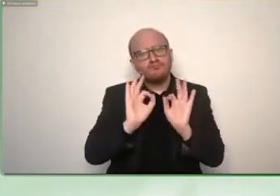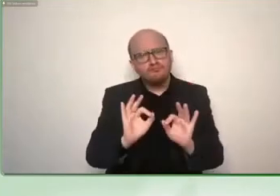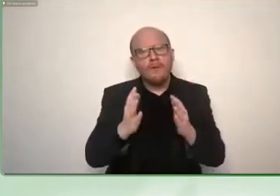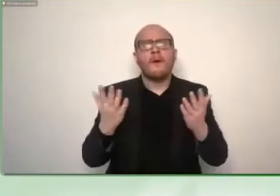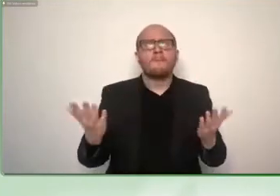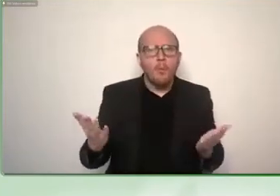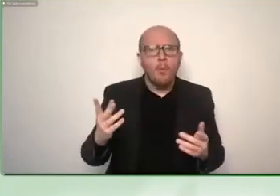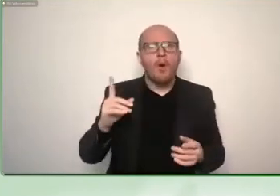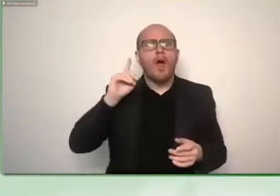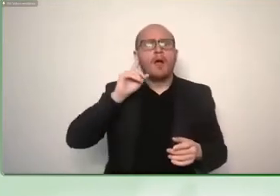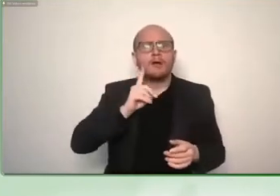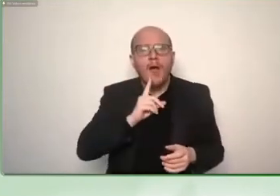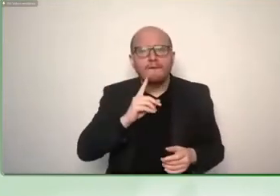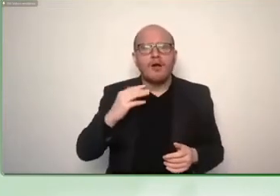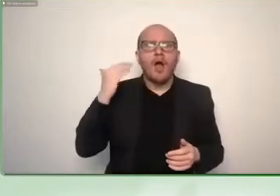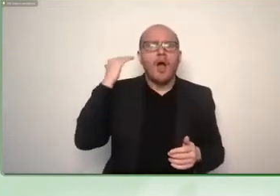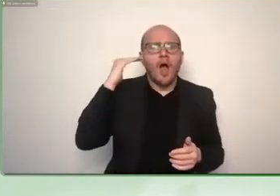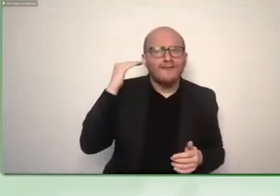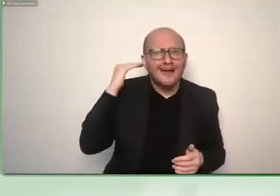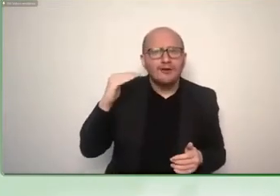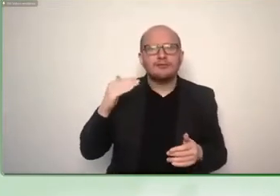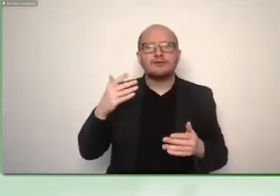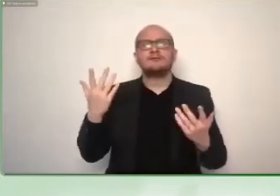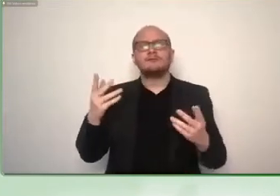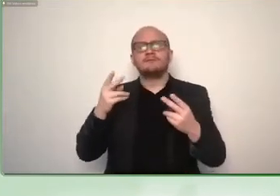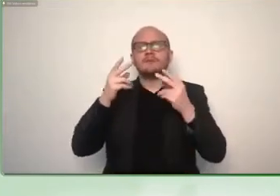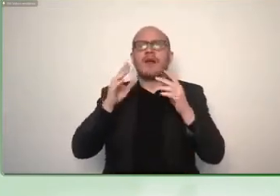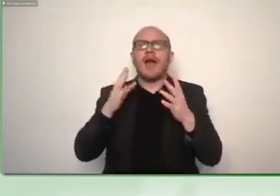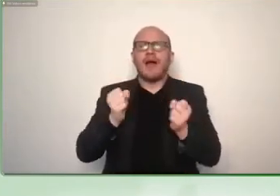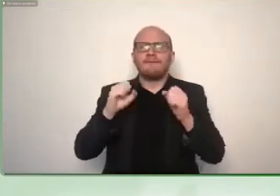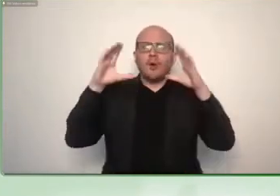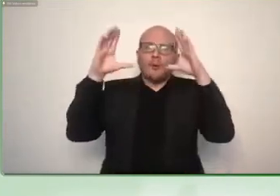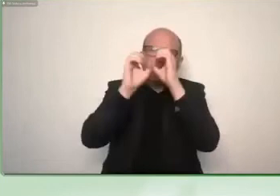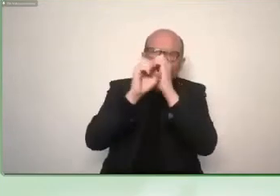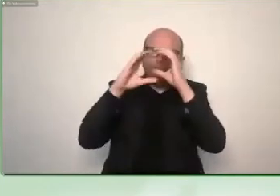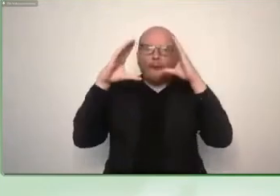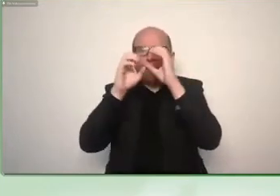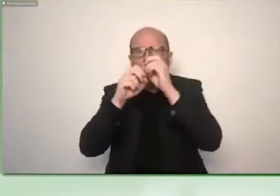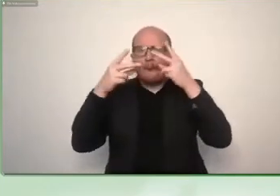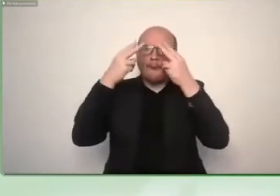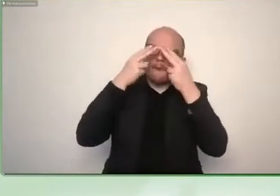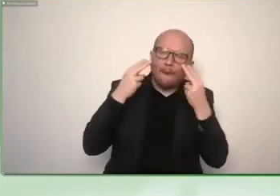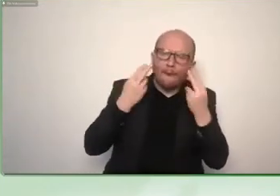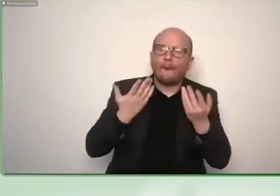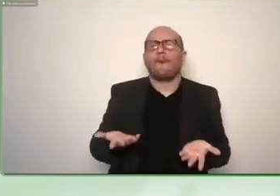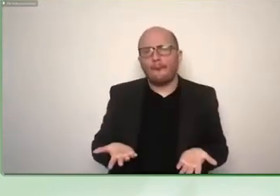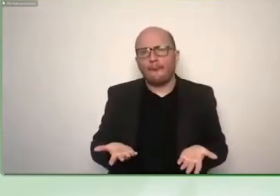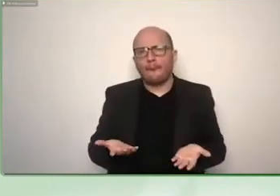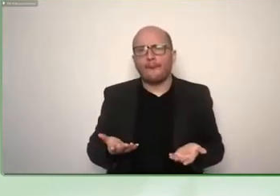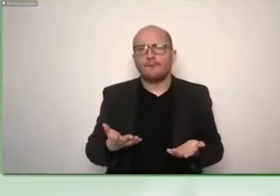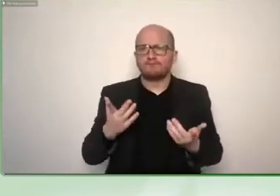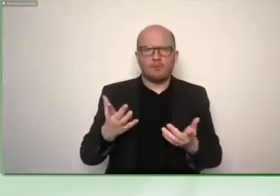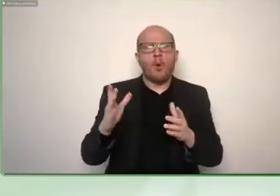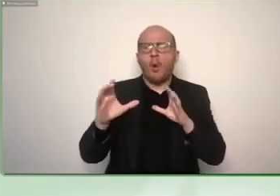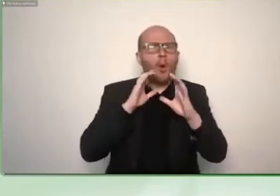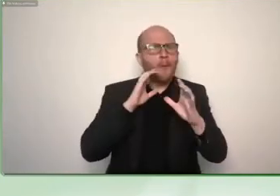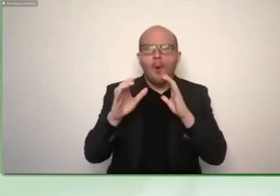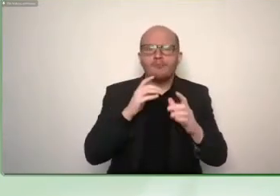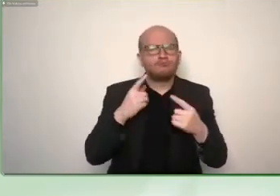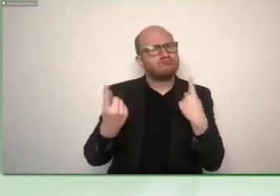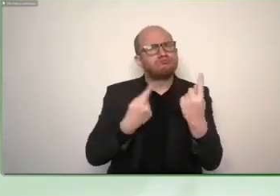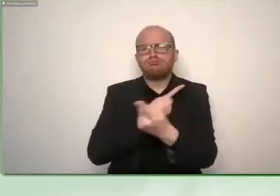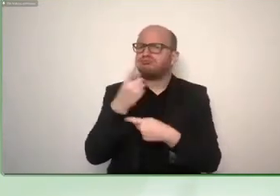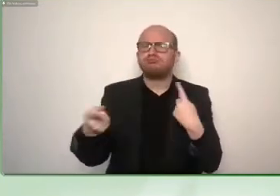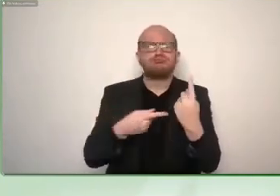so it's a technique where the hearing and seeing person can communicate um very easily it's very useful in noisy